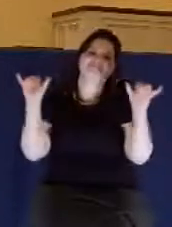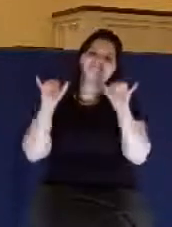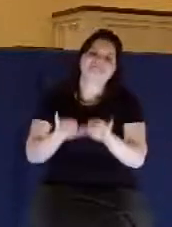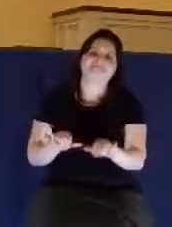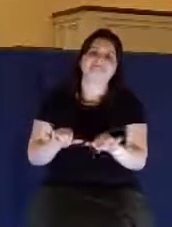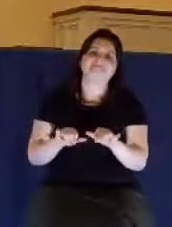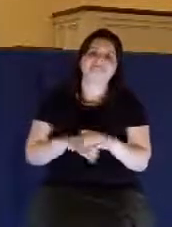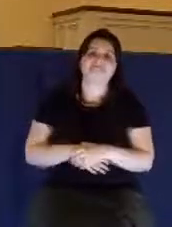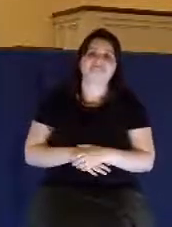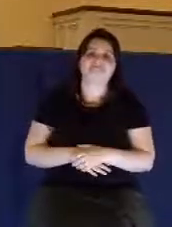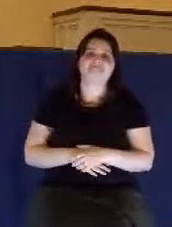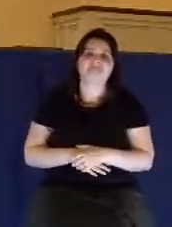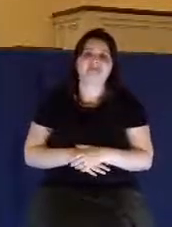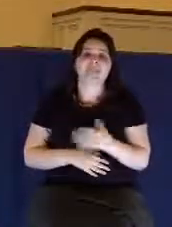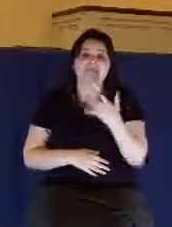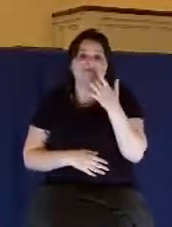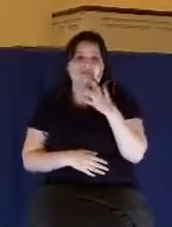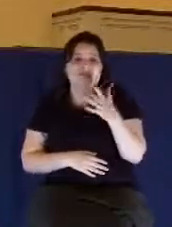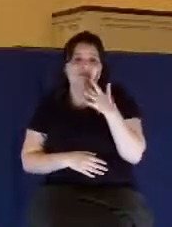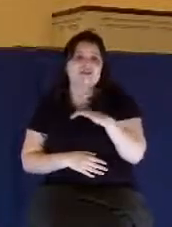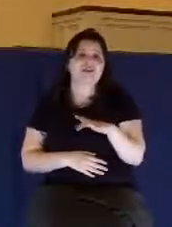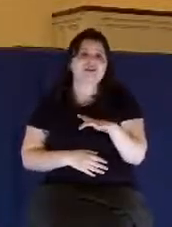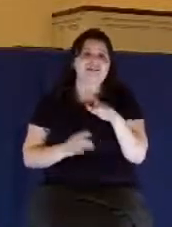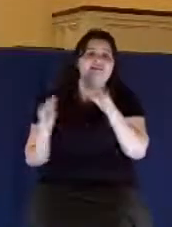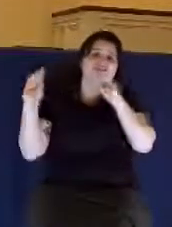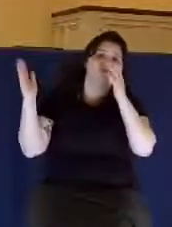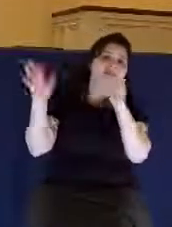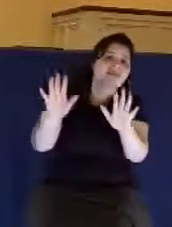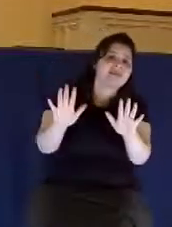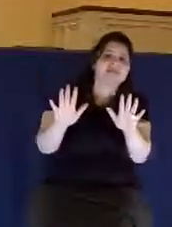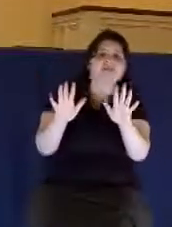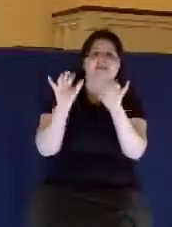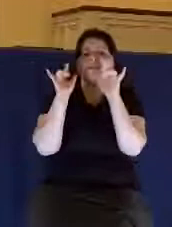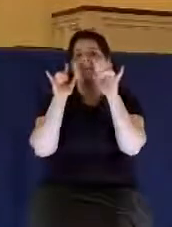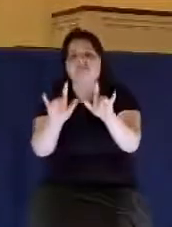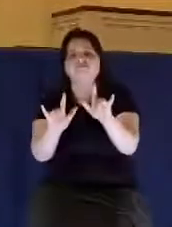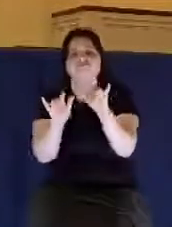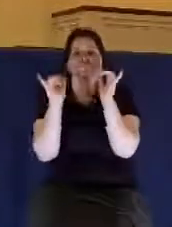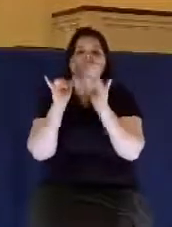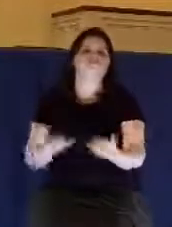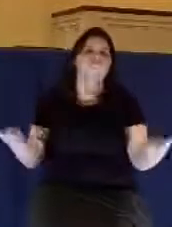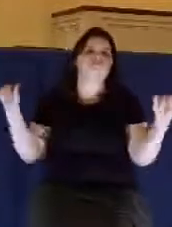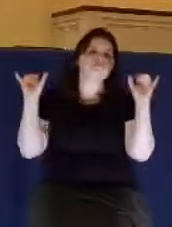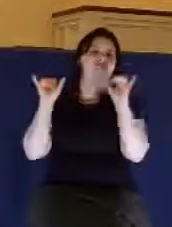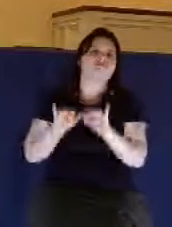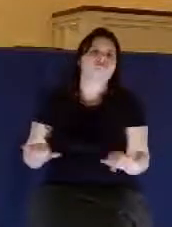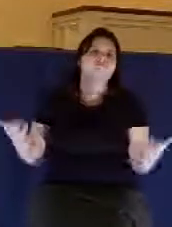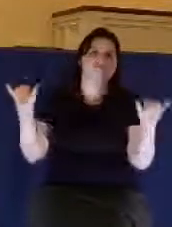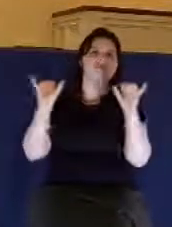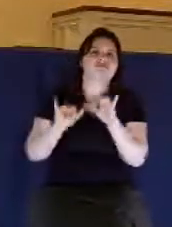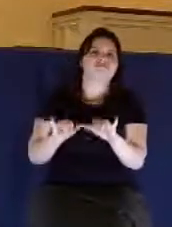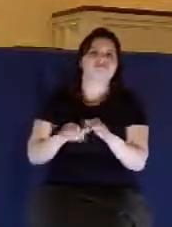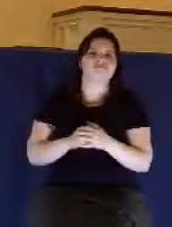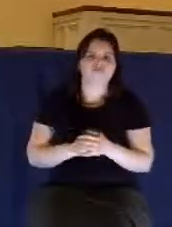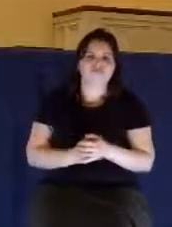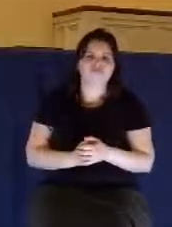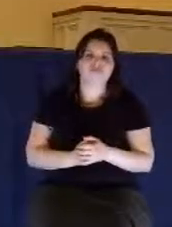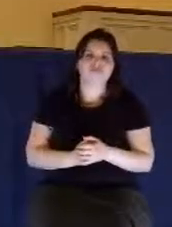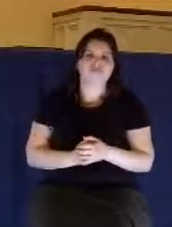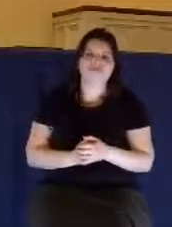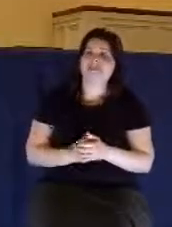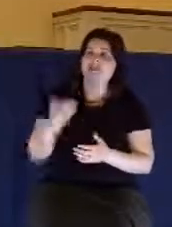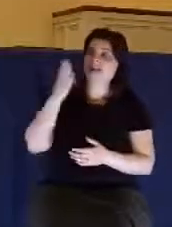favor and grace is the same towards you as ever. God's gracious disposition towards you, his child,